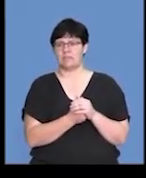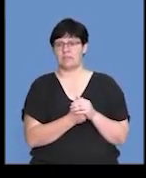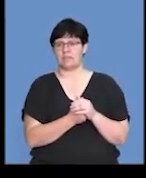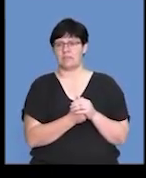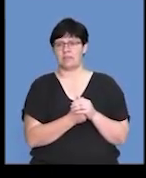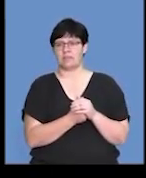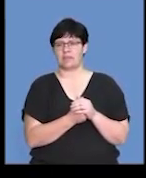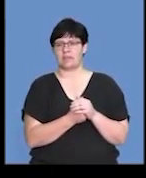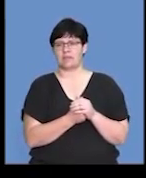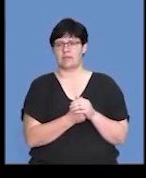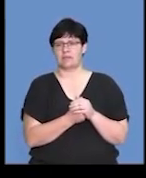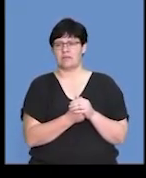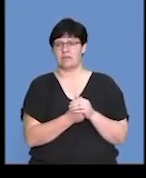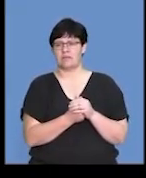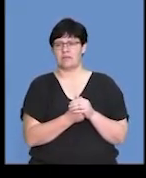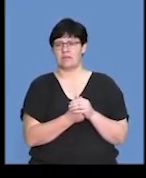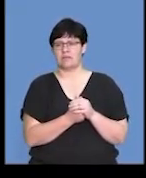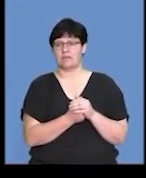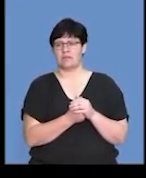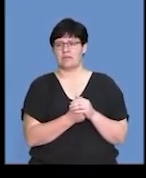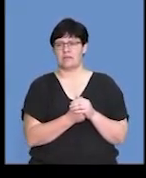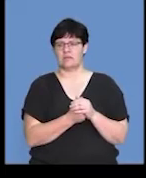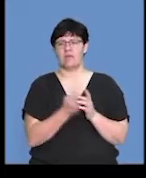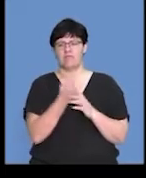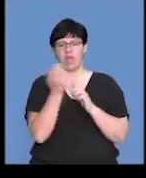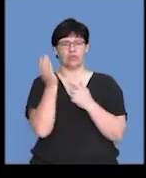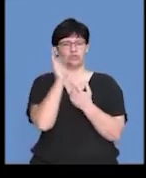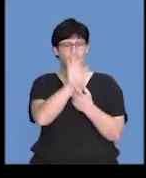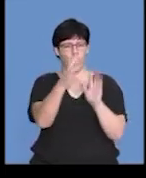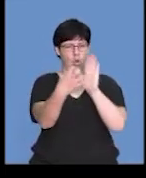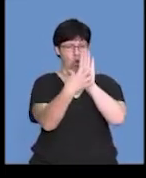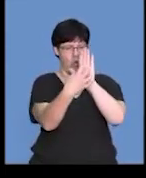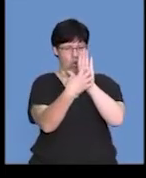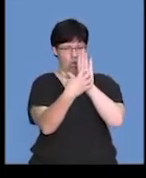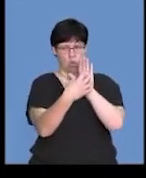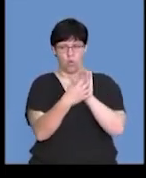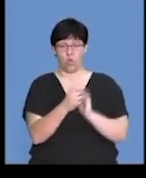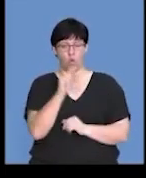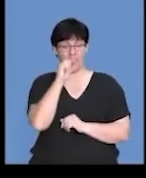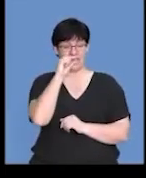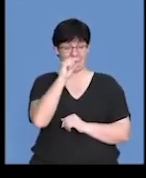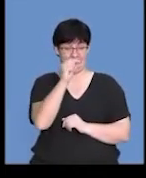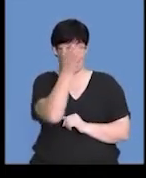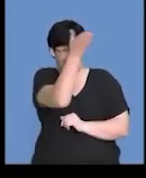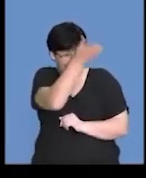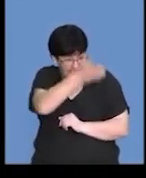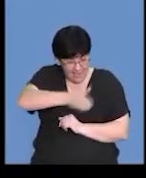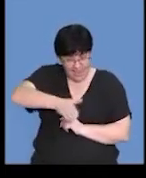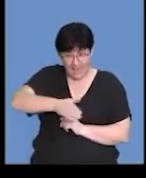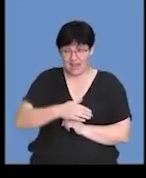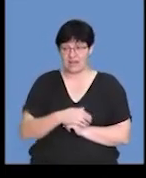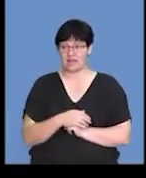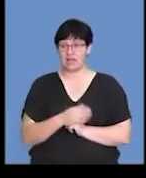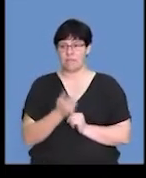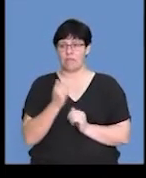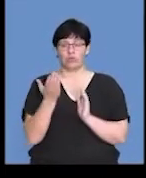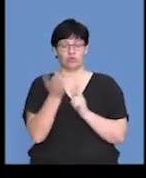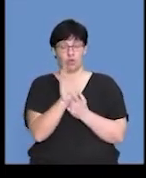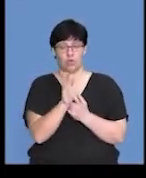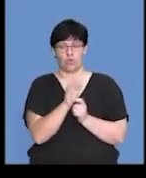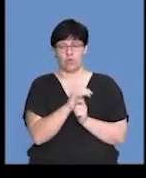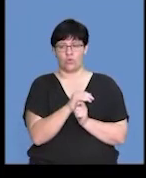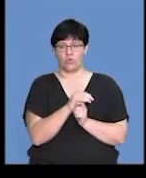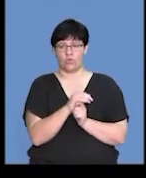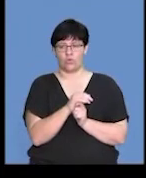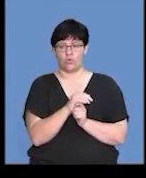to go back to that. So, if I was graphically illustrating the thickness of the endometrium, I would show that there